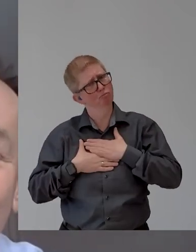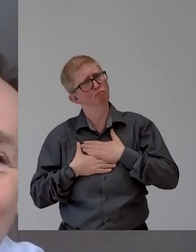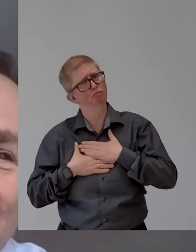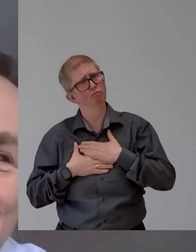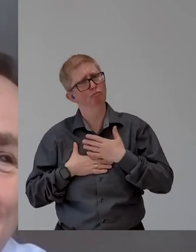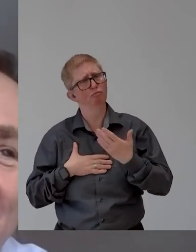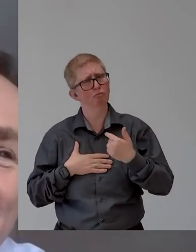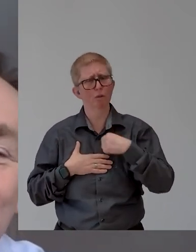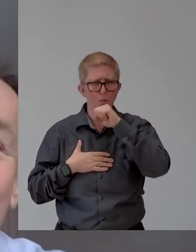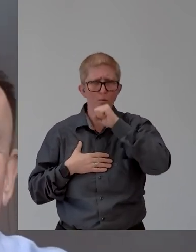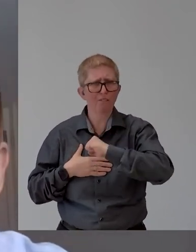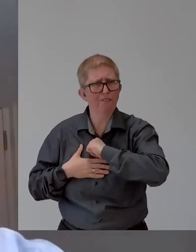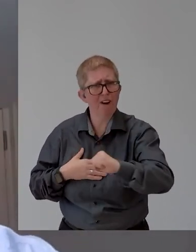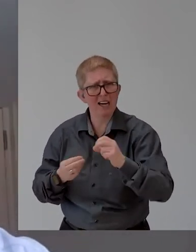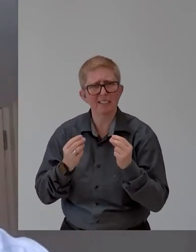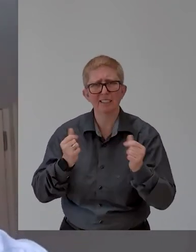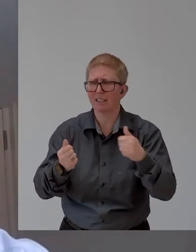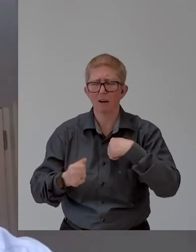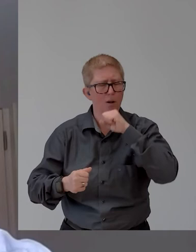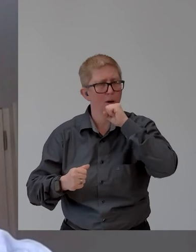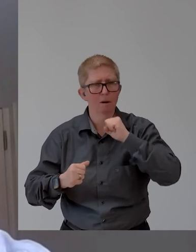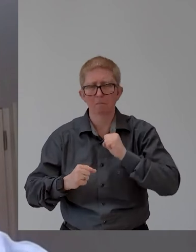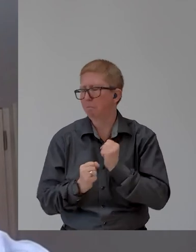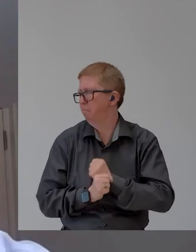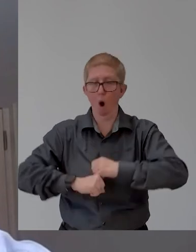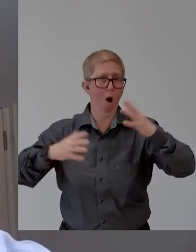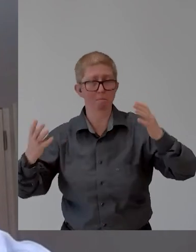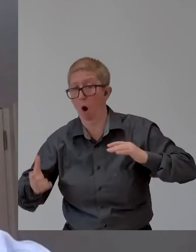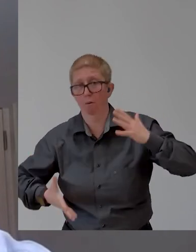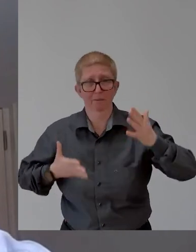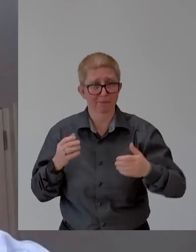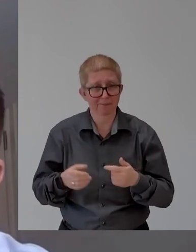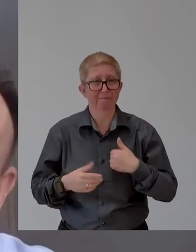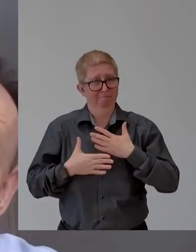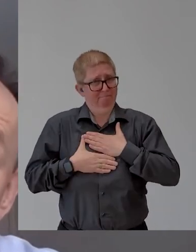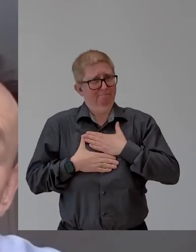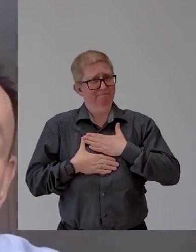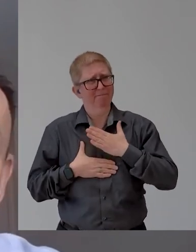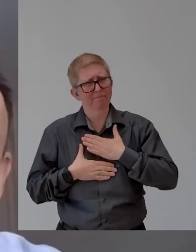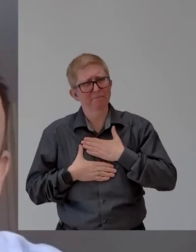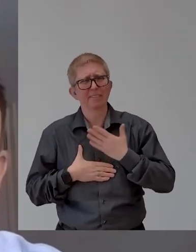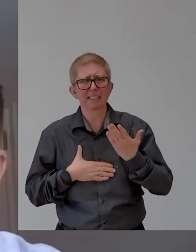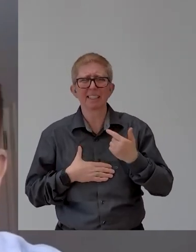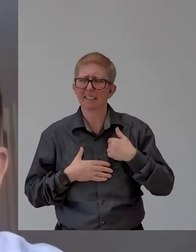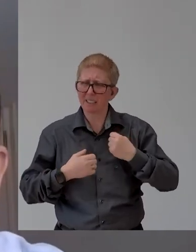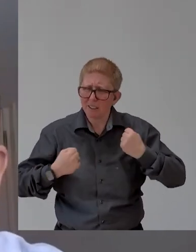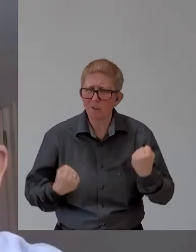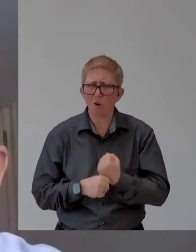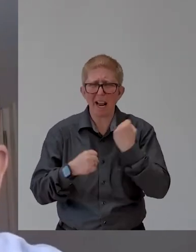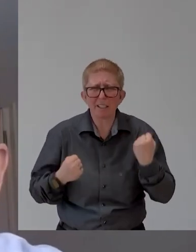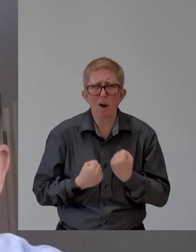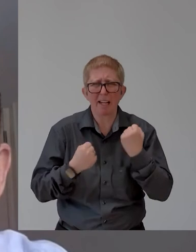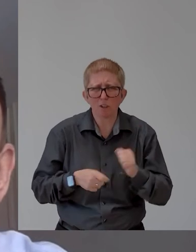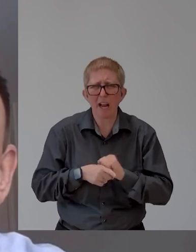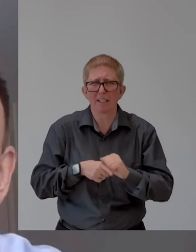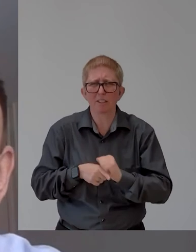And you need to be sort of, you know, you need to have more endurance. And so, uh, so I trained really hard in 2018 for